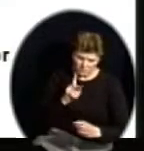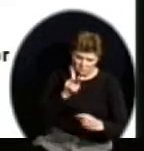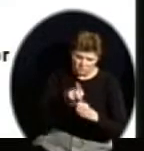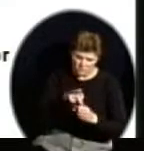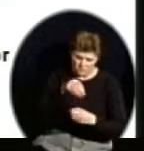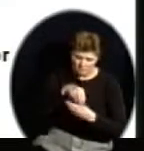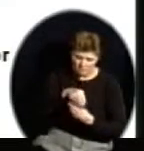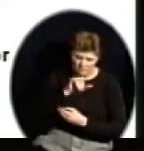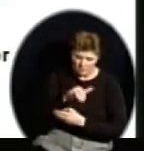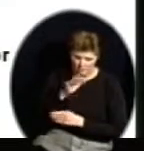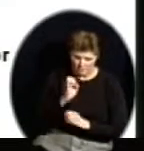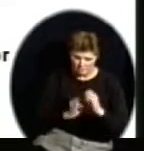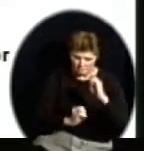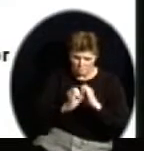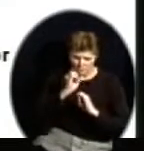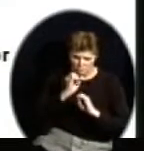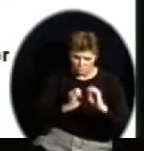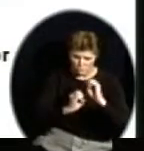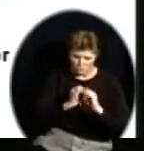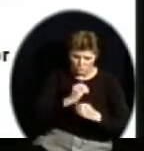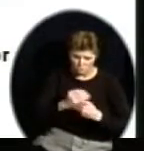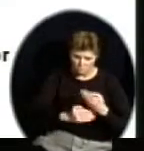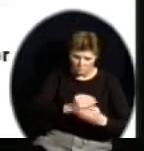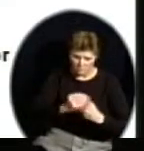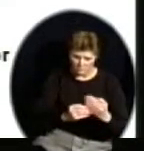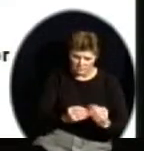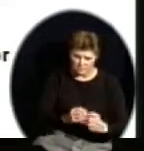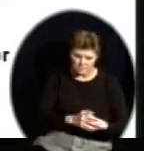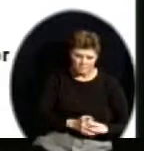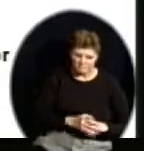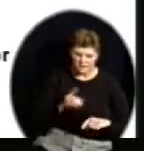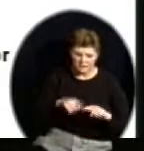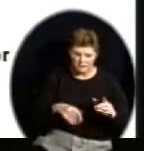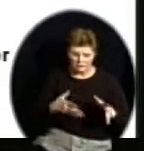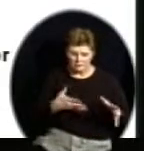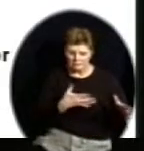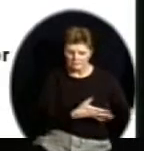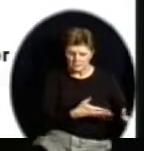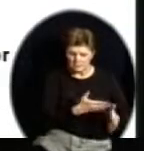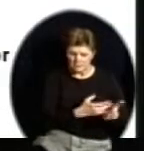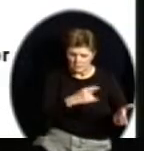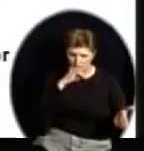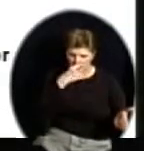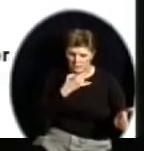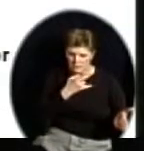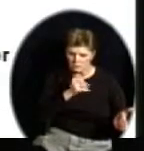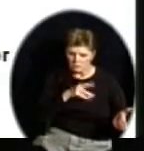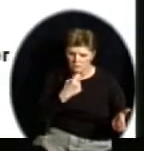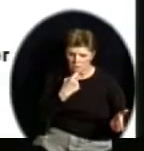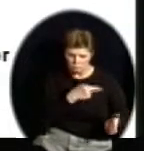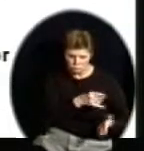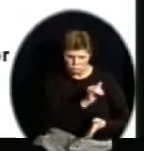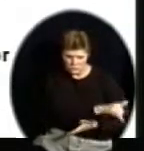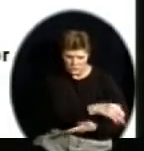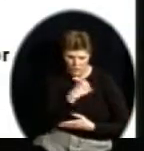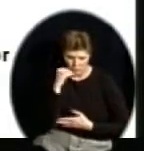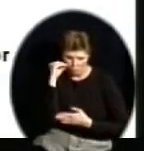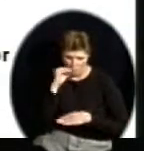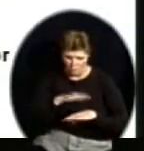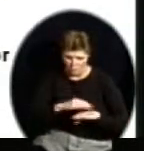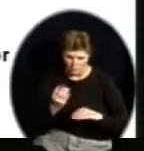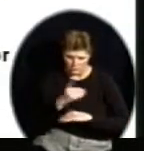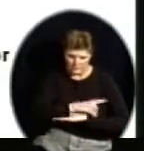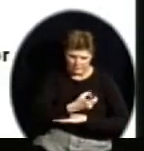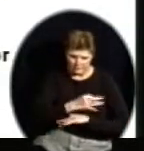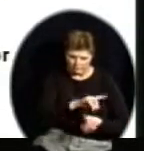So you could not have certain groups of students or certain students, you couldn't ask them to stay home on the day you were testing. This was to ensure that you tested